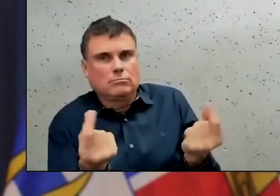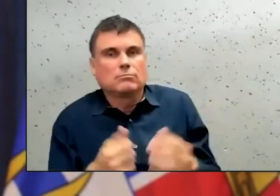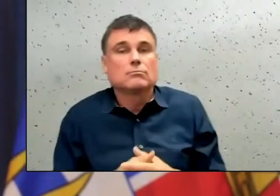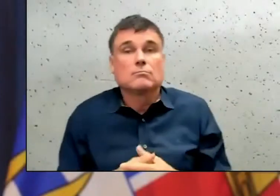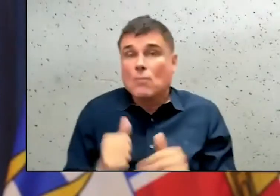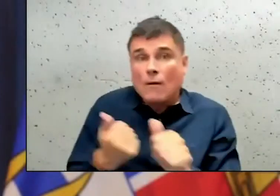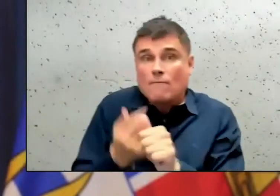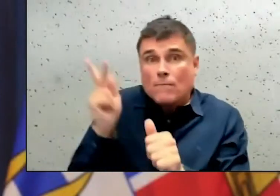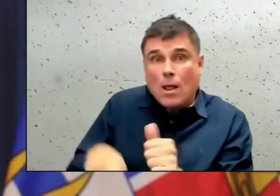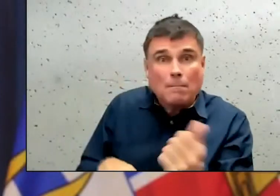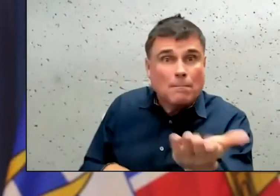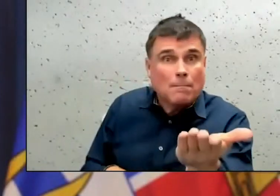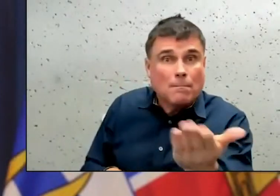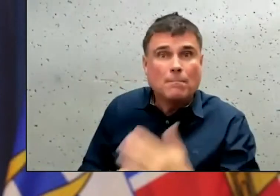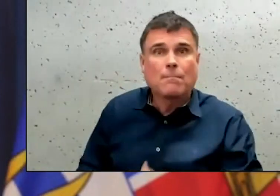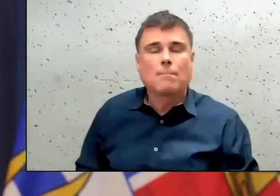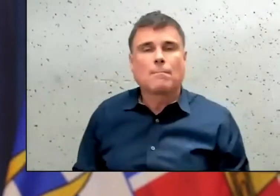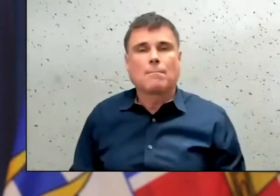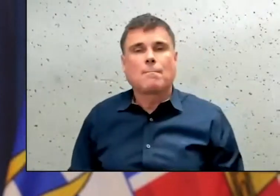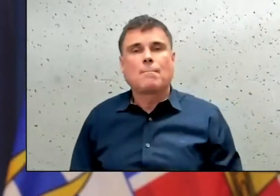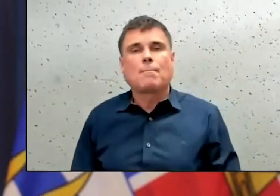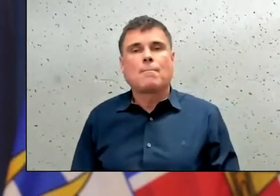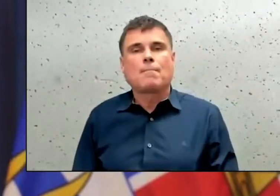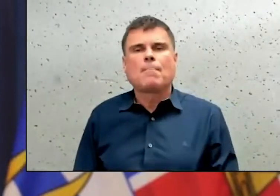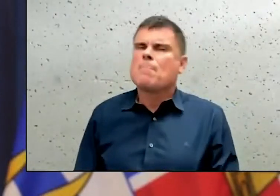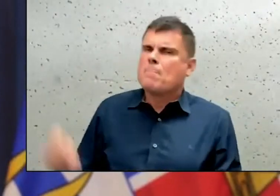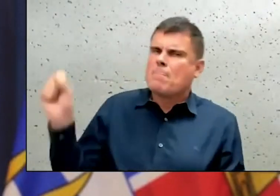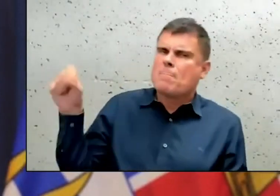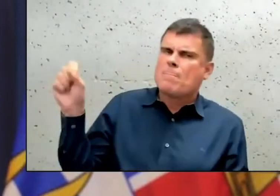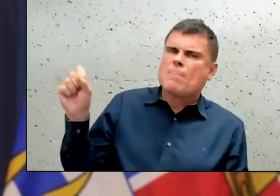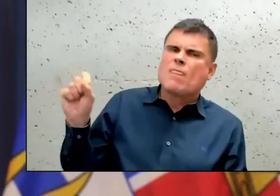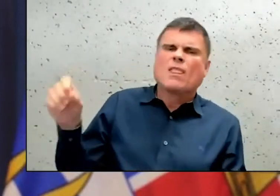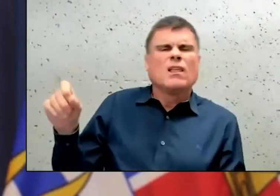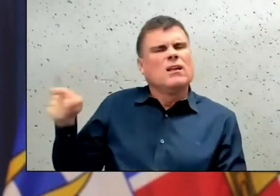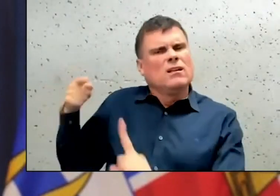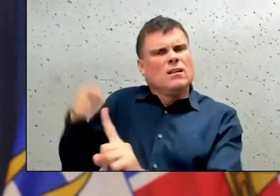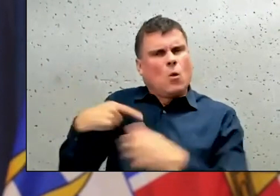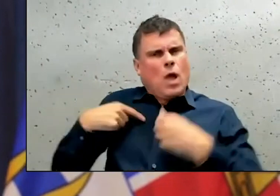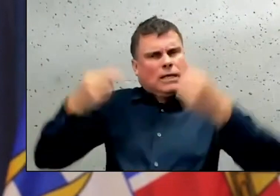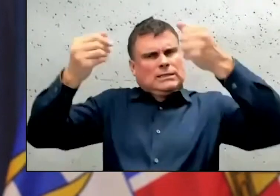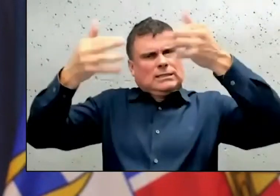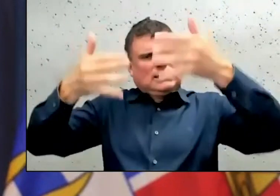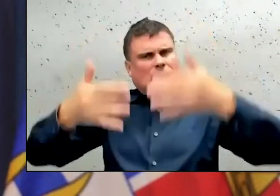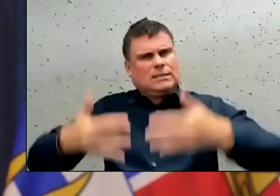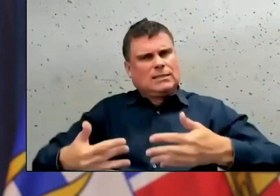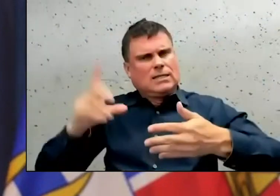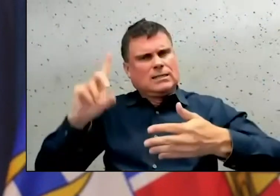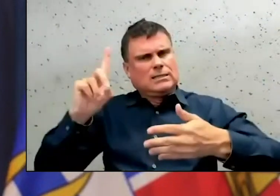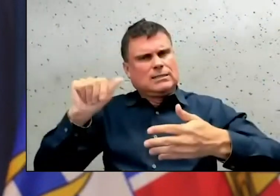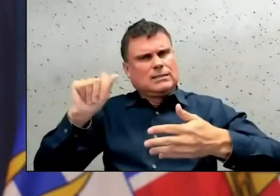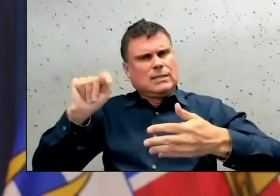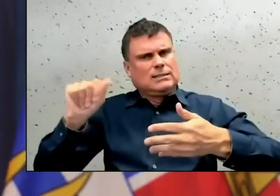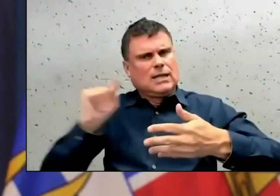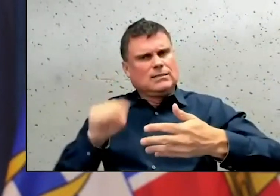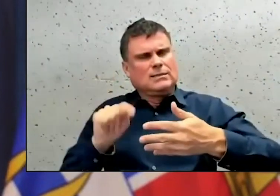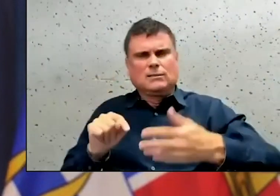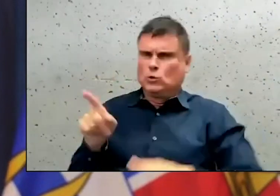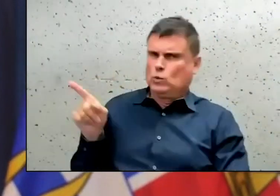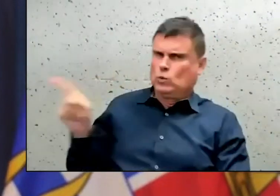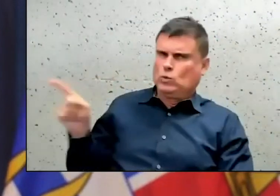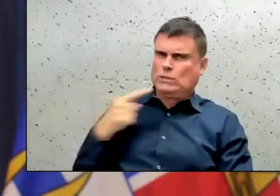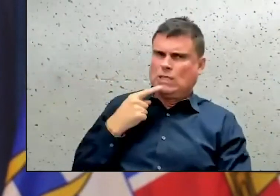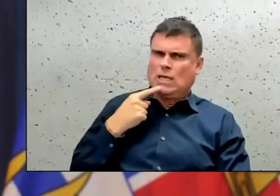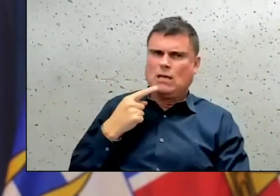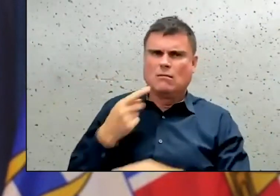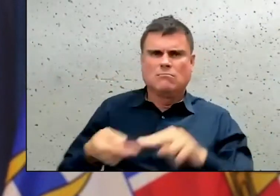Can you explain to me what data you're seeing to give you confidence to go to 100% capacity for these indoor events?